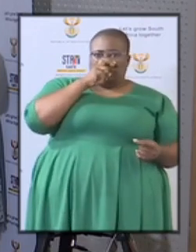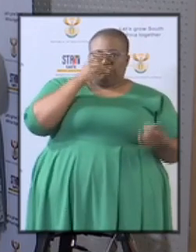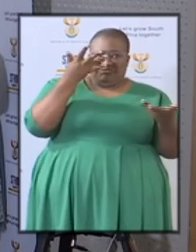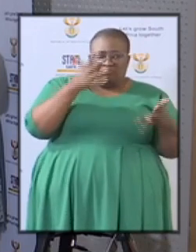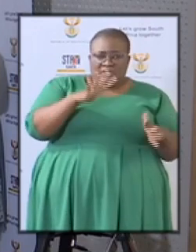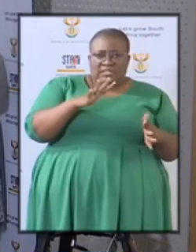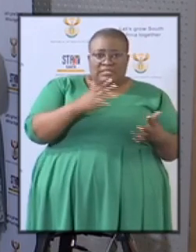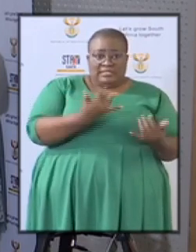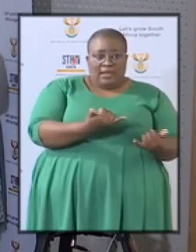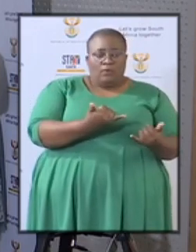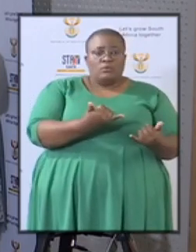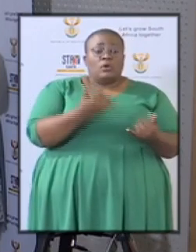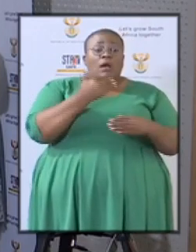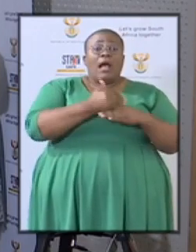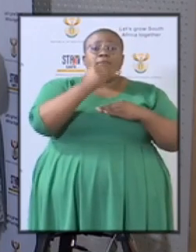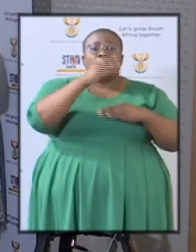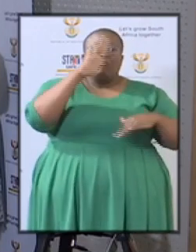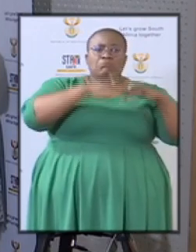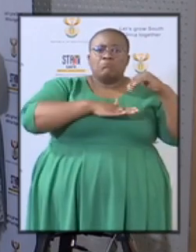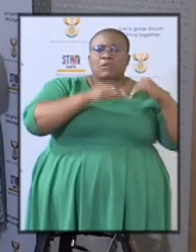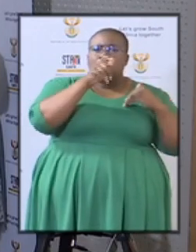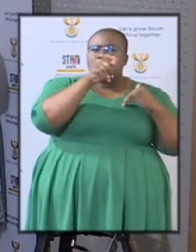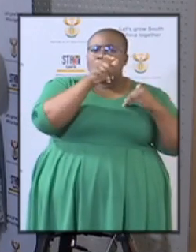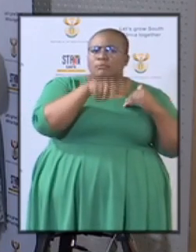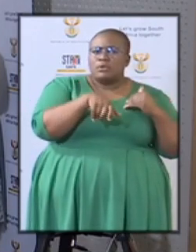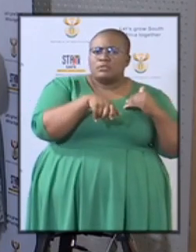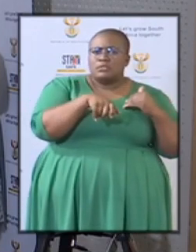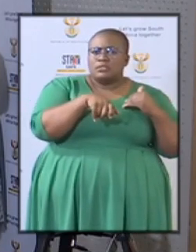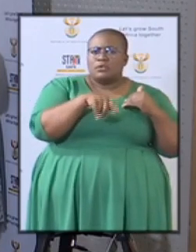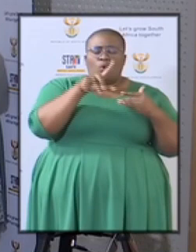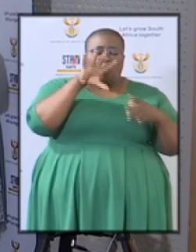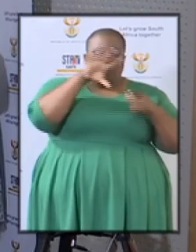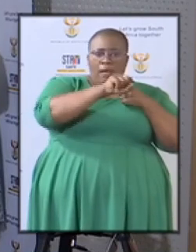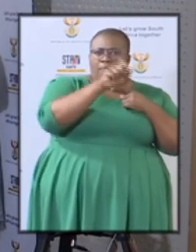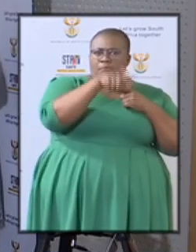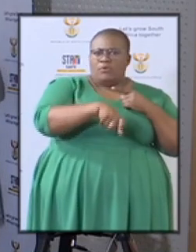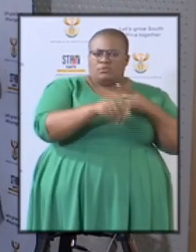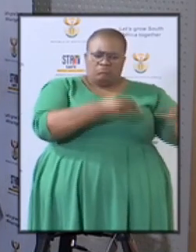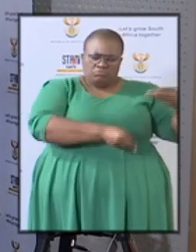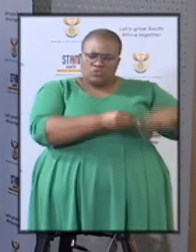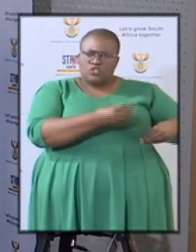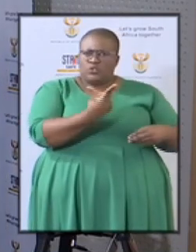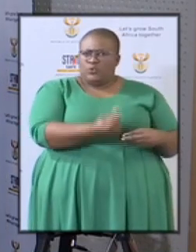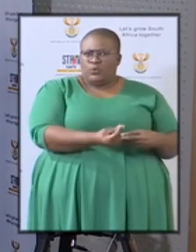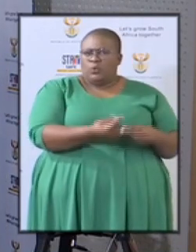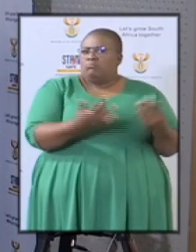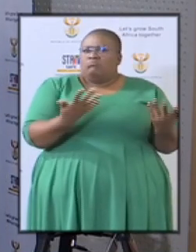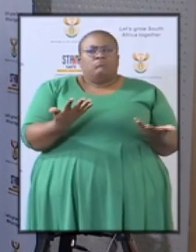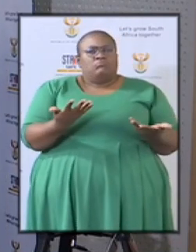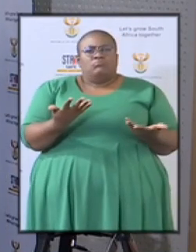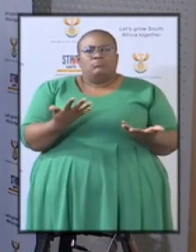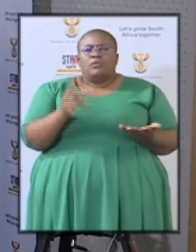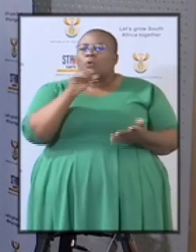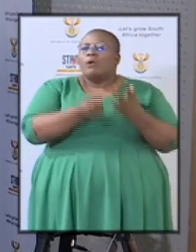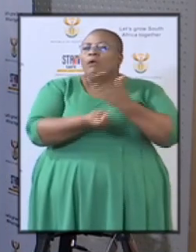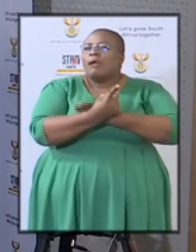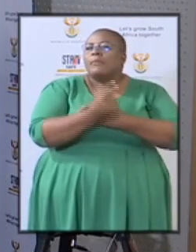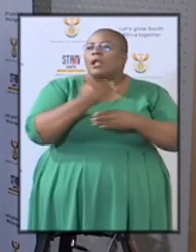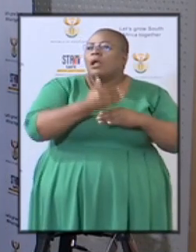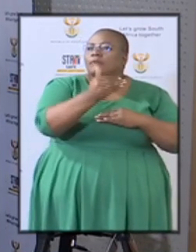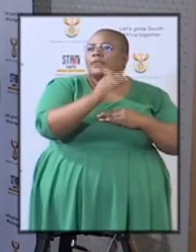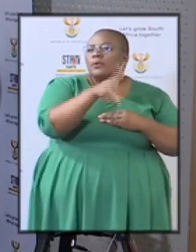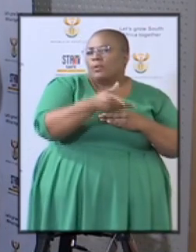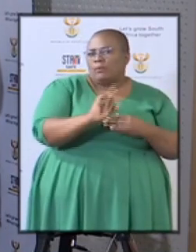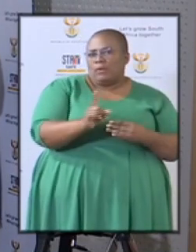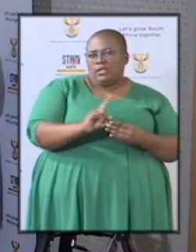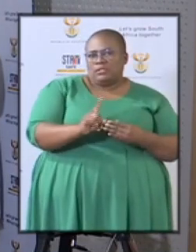promising, what happened? Are we going to see more action, or is that, you know, another one of lip service? Number two, your